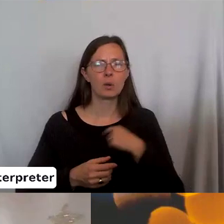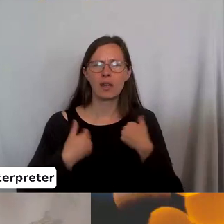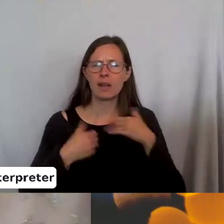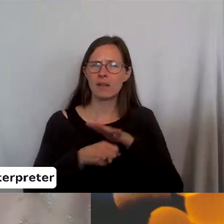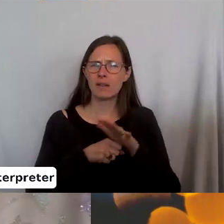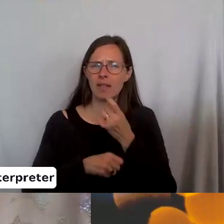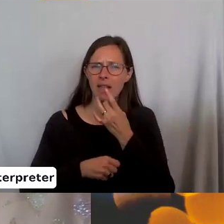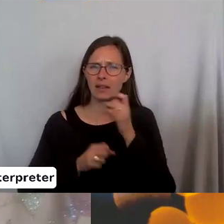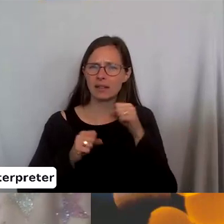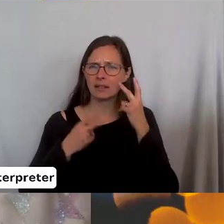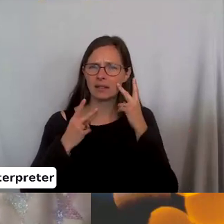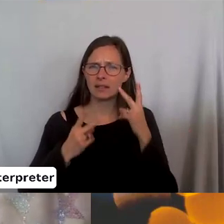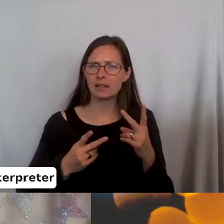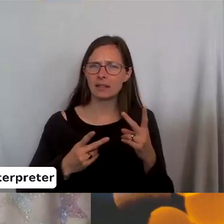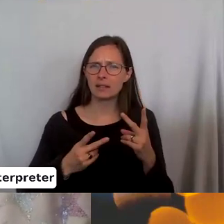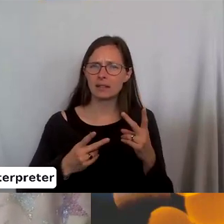see?